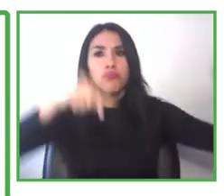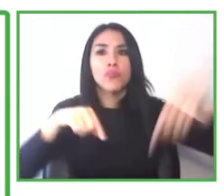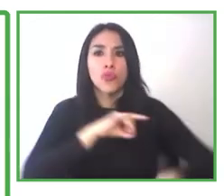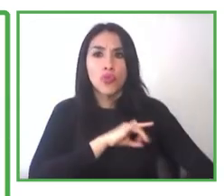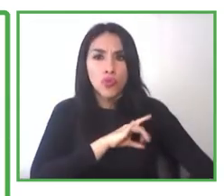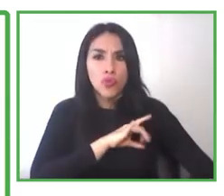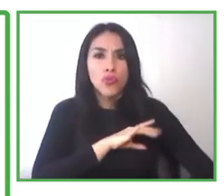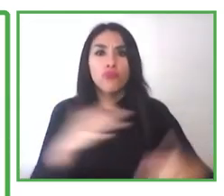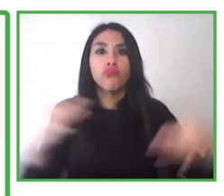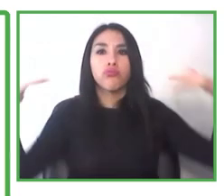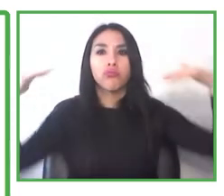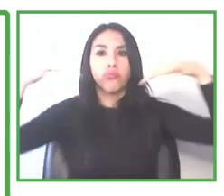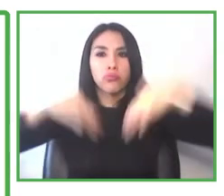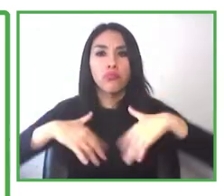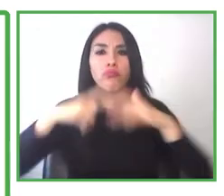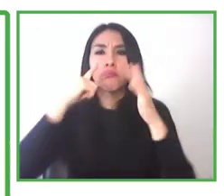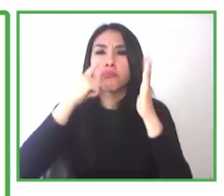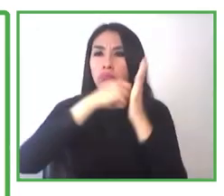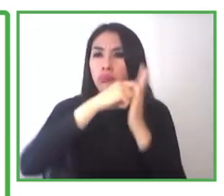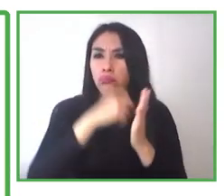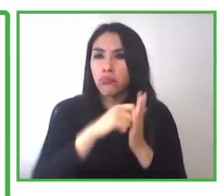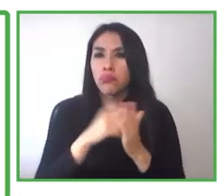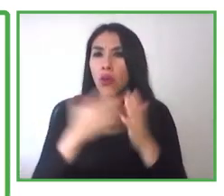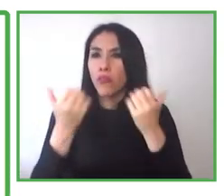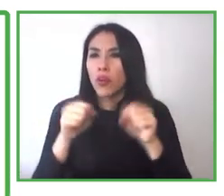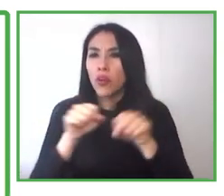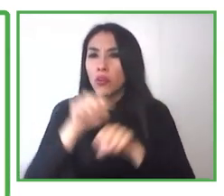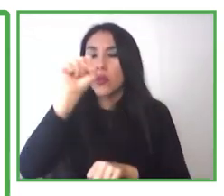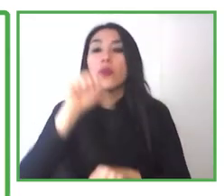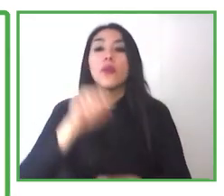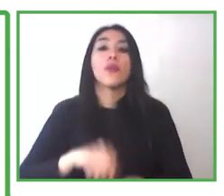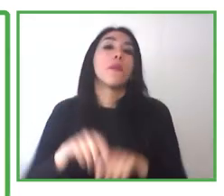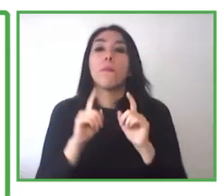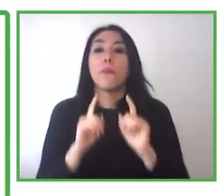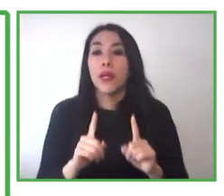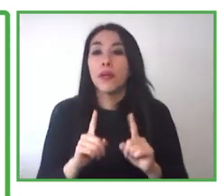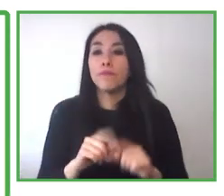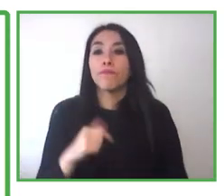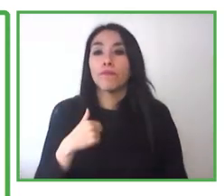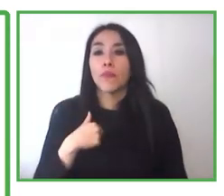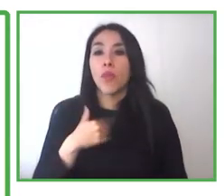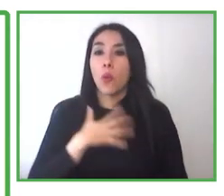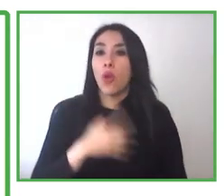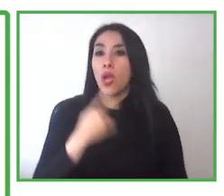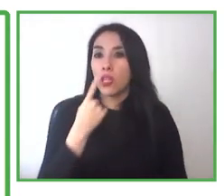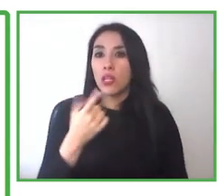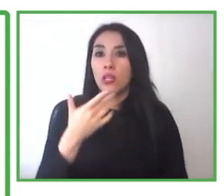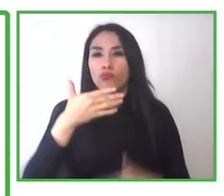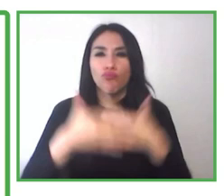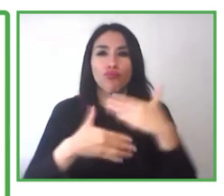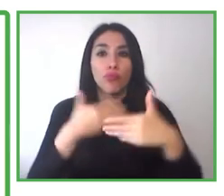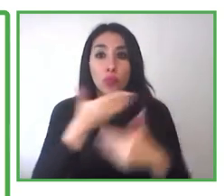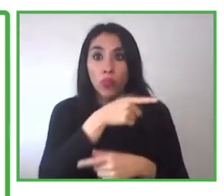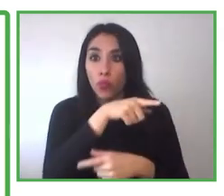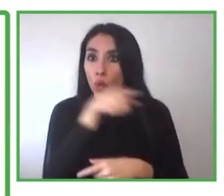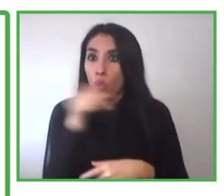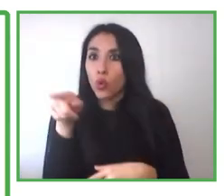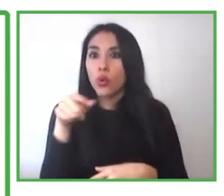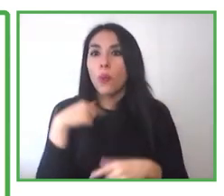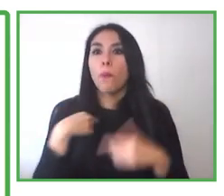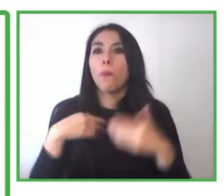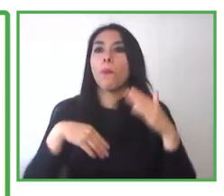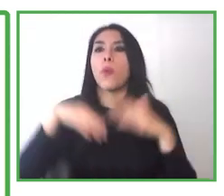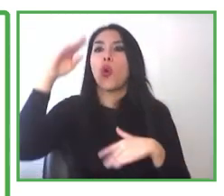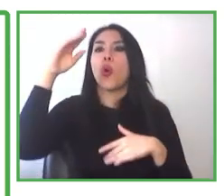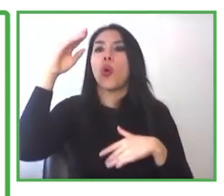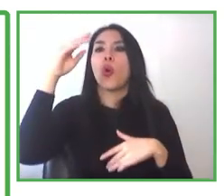Here in Chile, well, I'd like to also say what we've been doing. We have more than